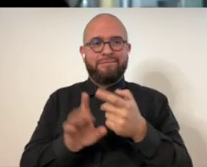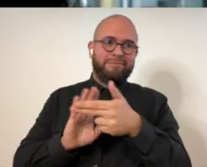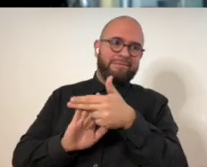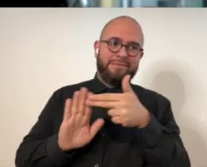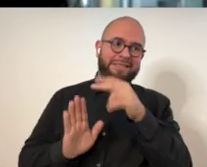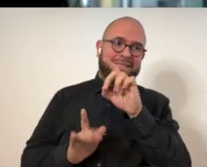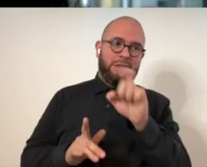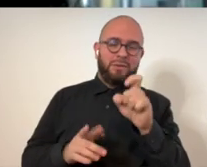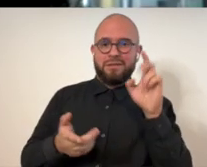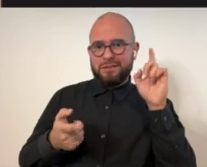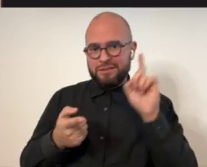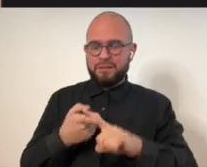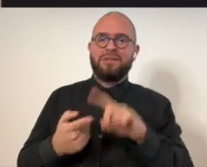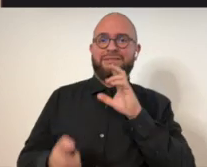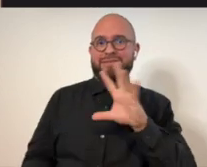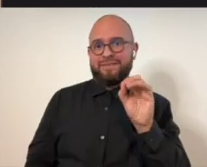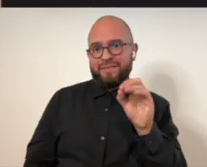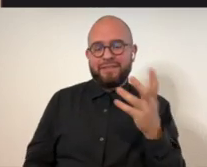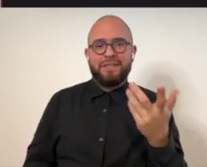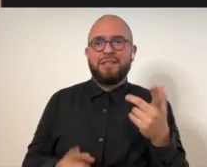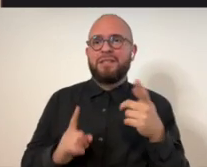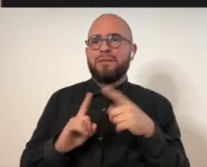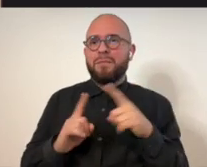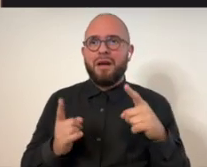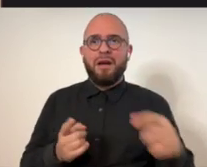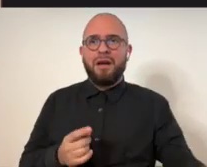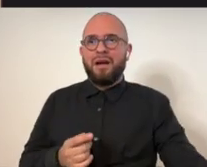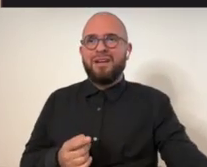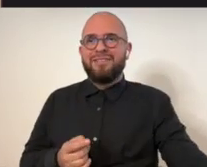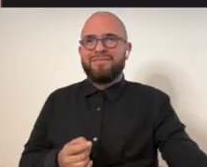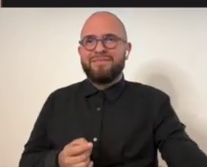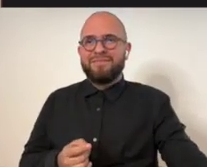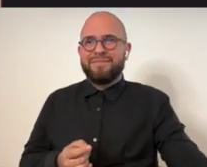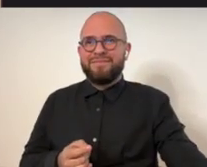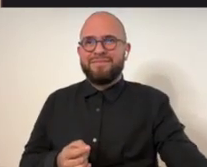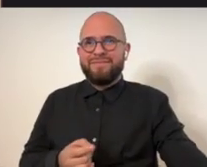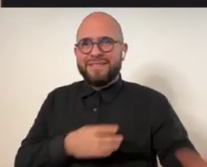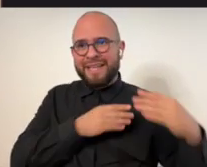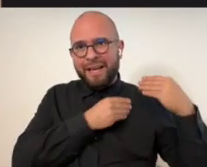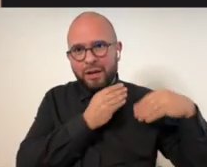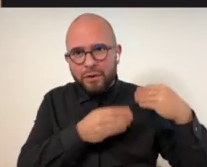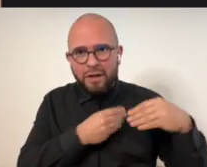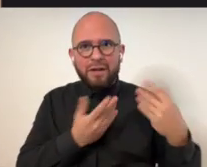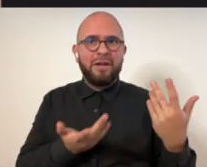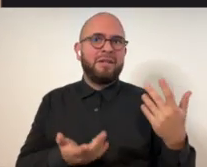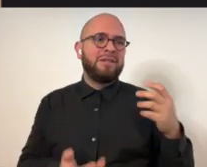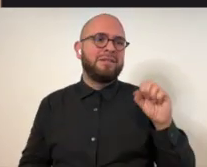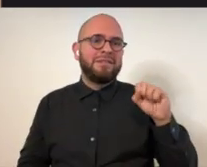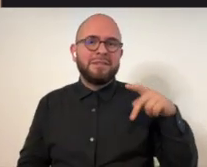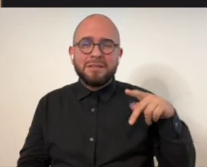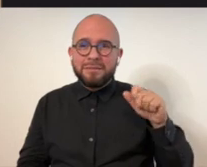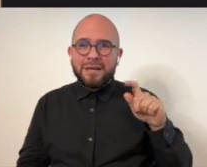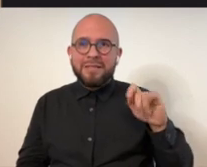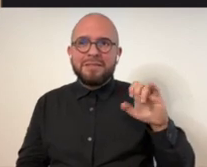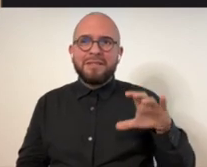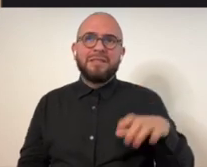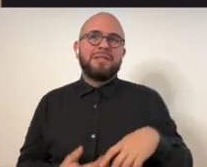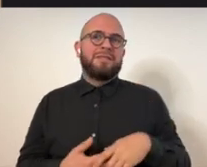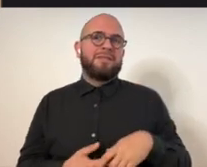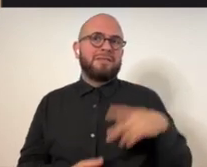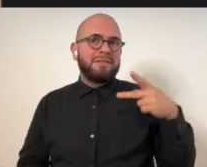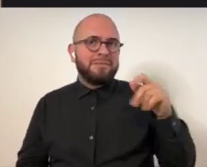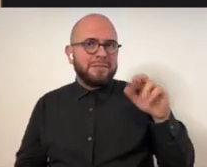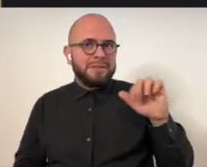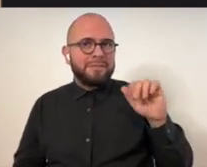diagnosis until I was 50, but it was a degenerative disease. It's, um, hereditary spastic paraplegia.